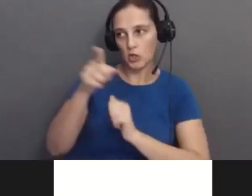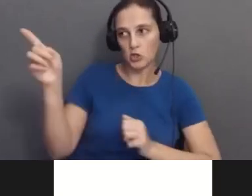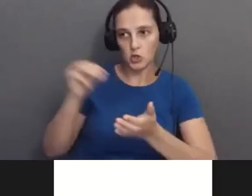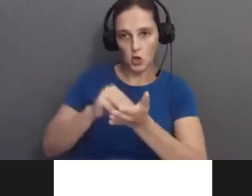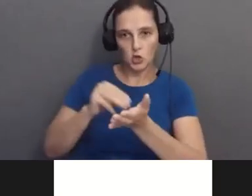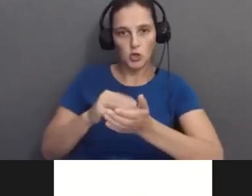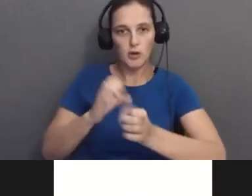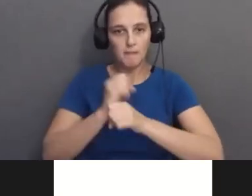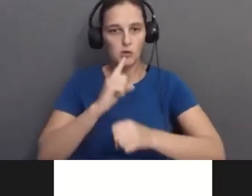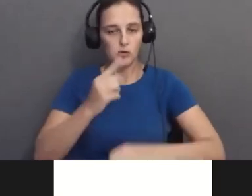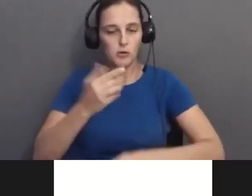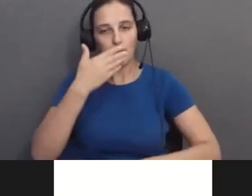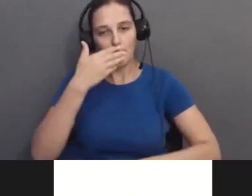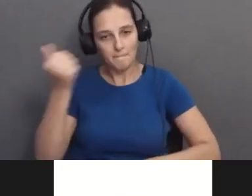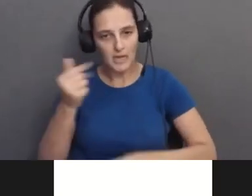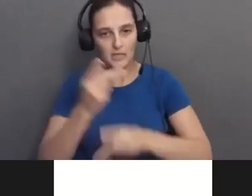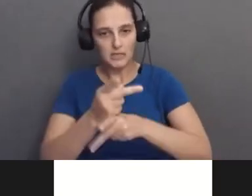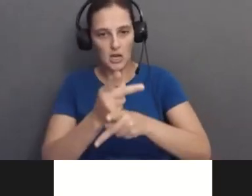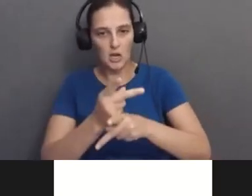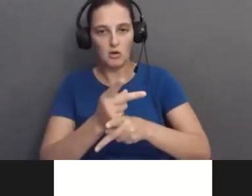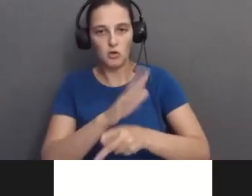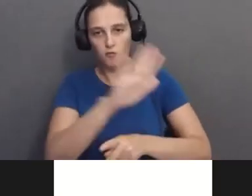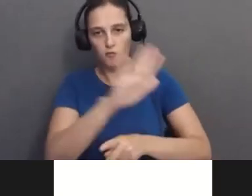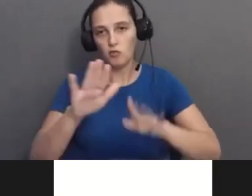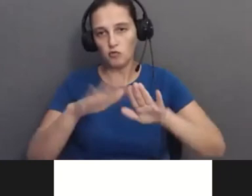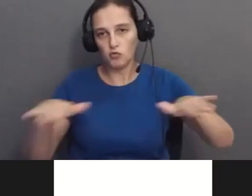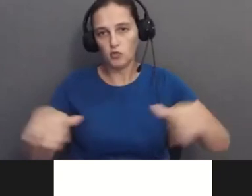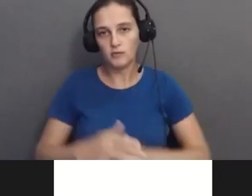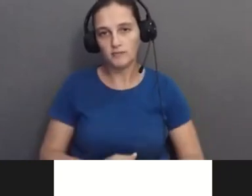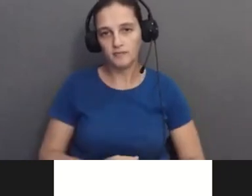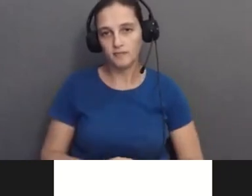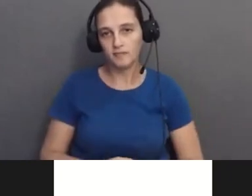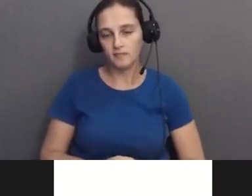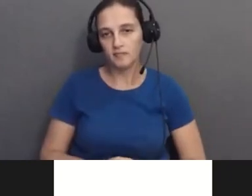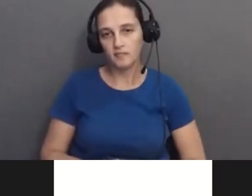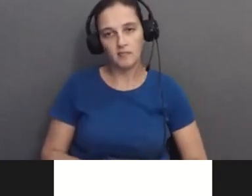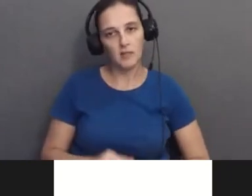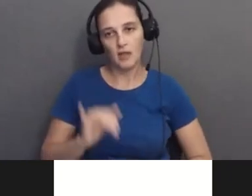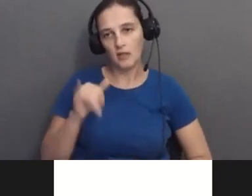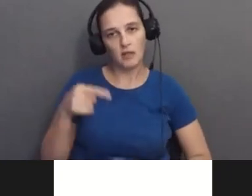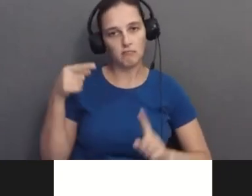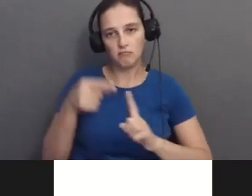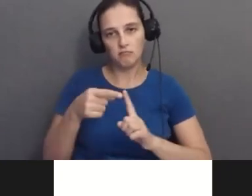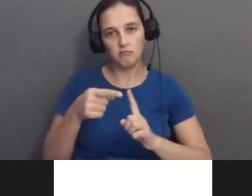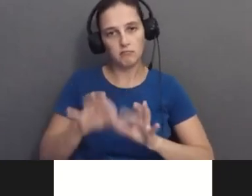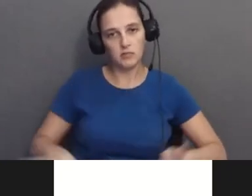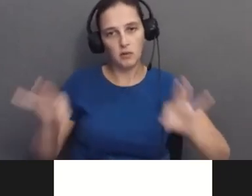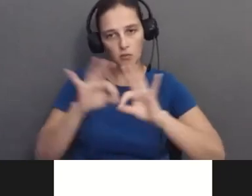getting the best care. And, yeah, I think that that's the main message, I would say.